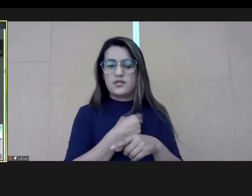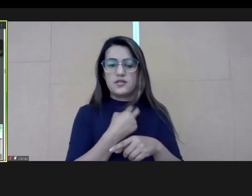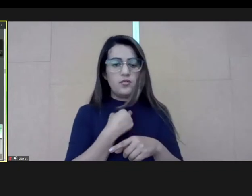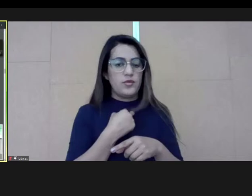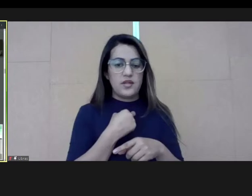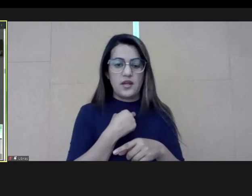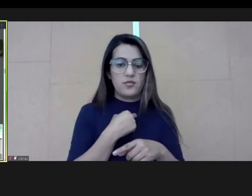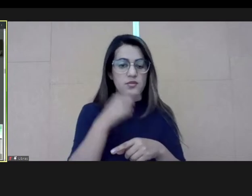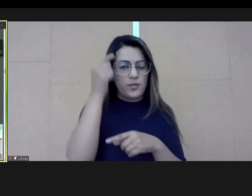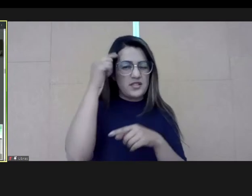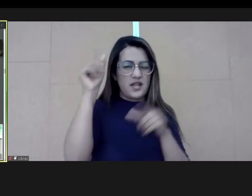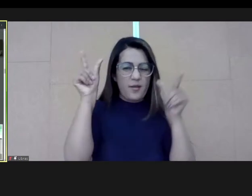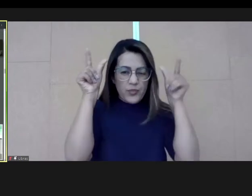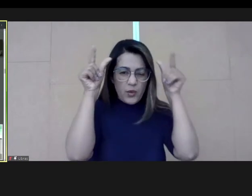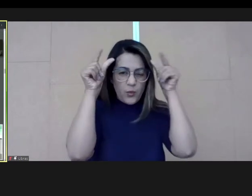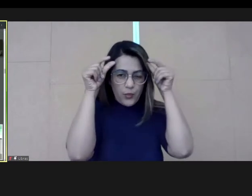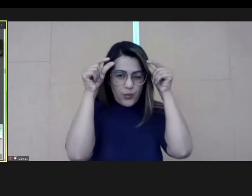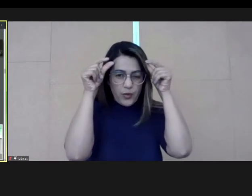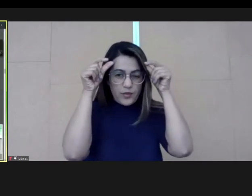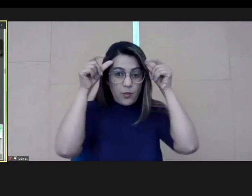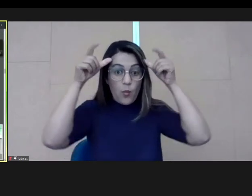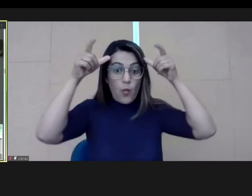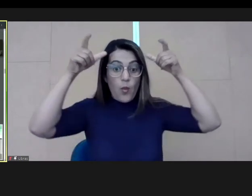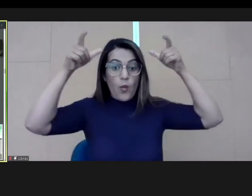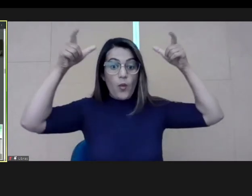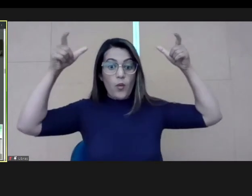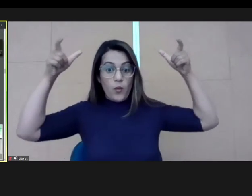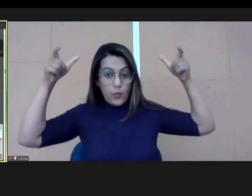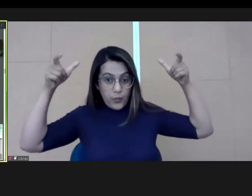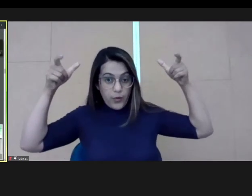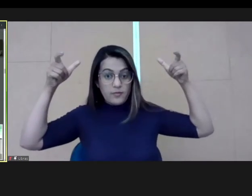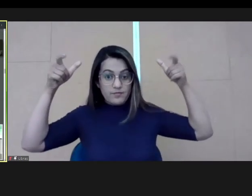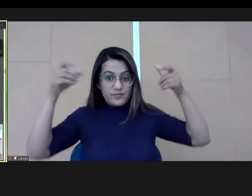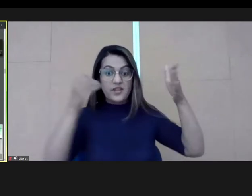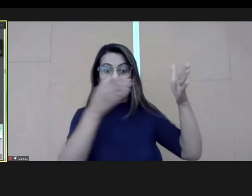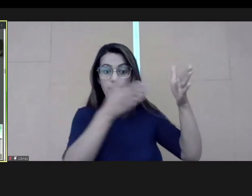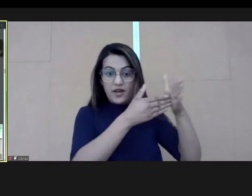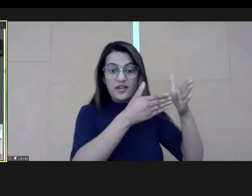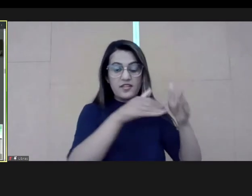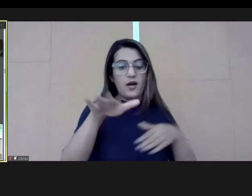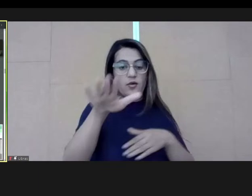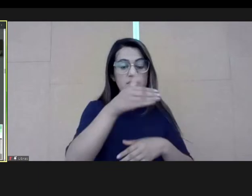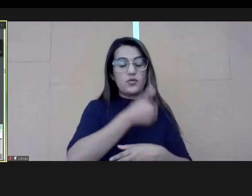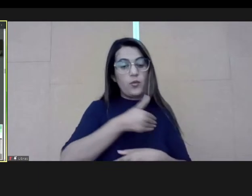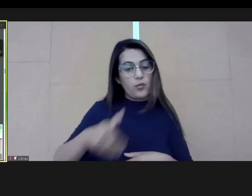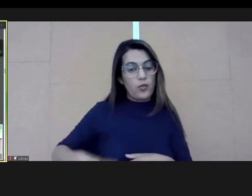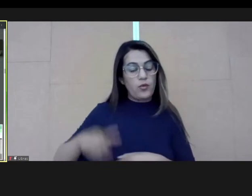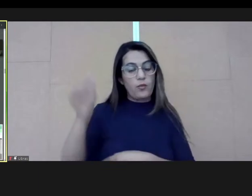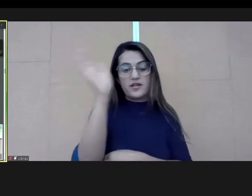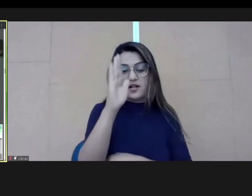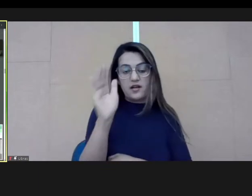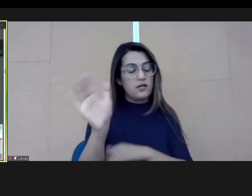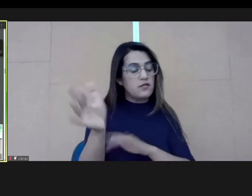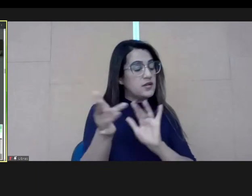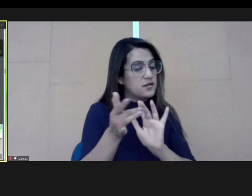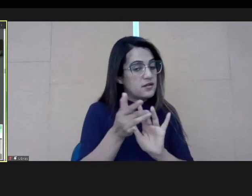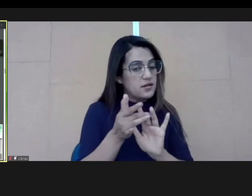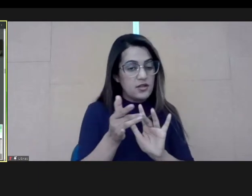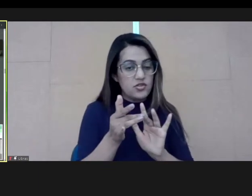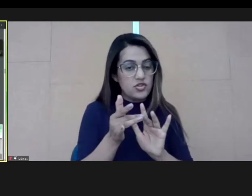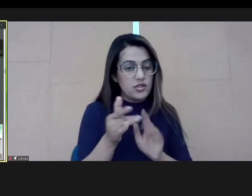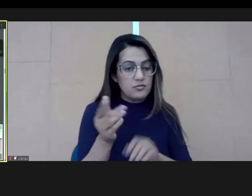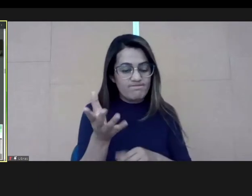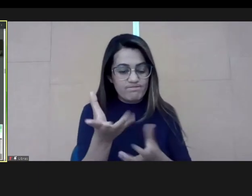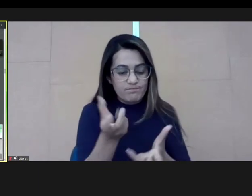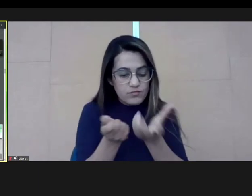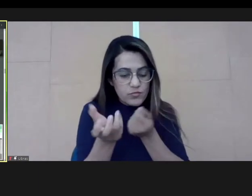think small. We have to think big. We have to really impact the public servants.